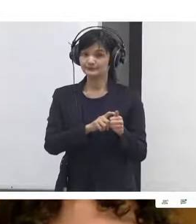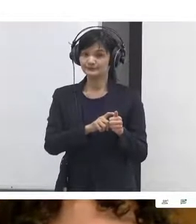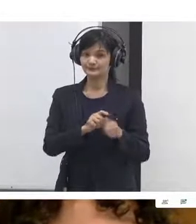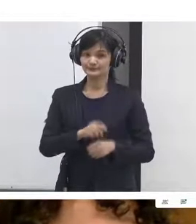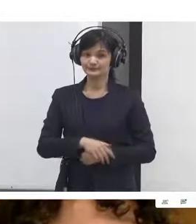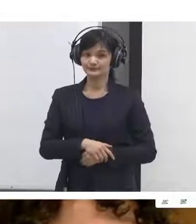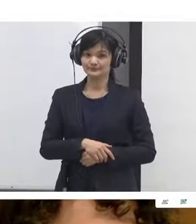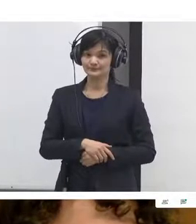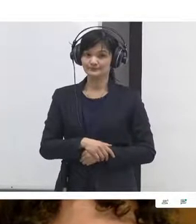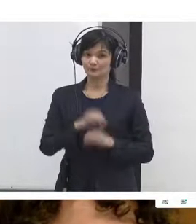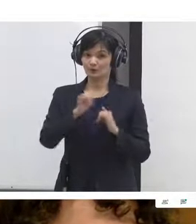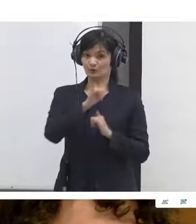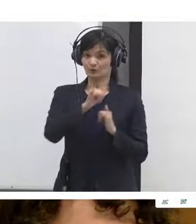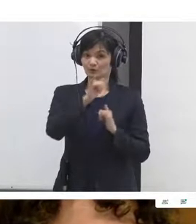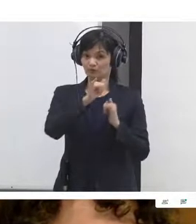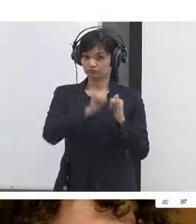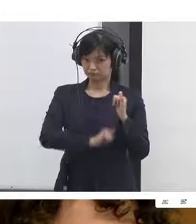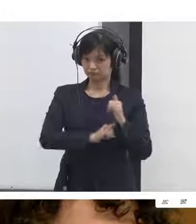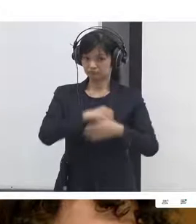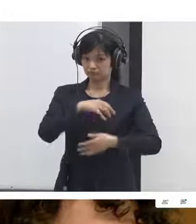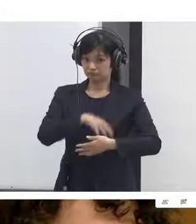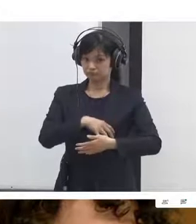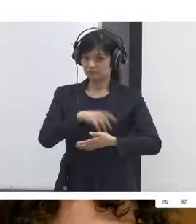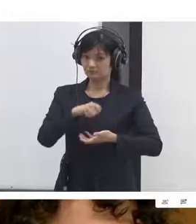and motivated them